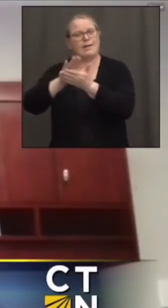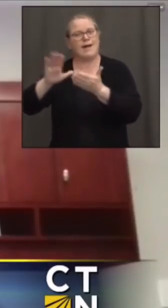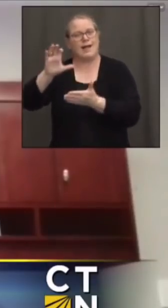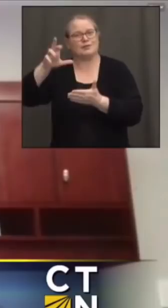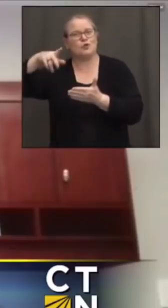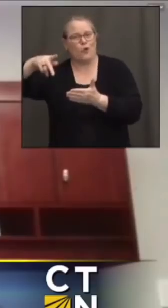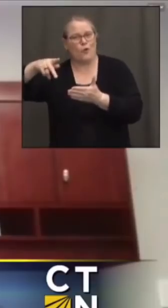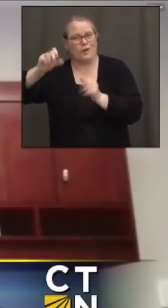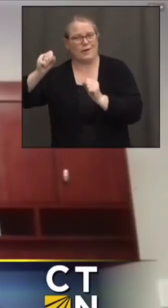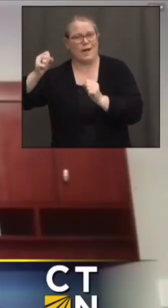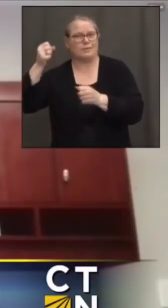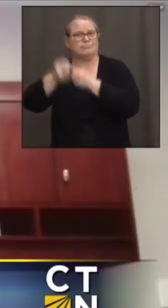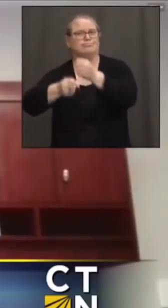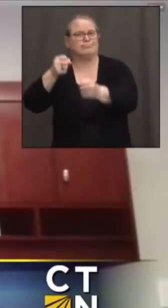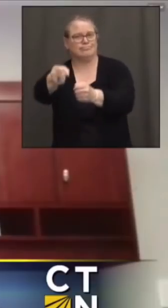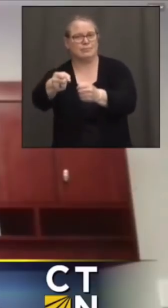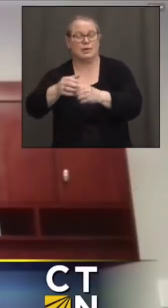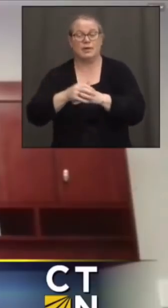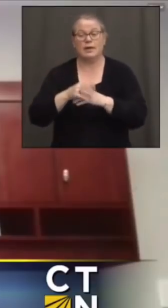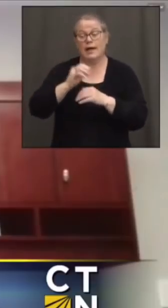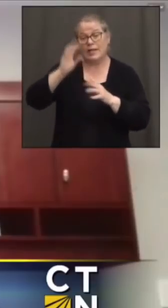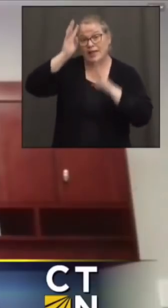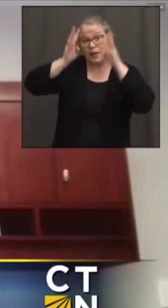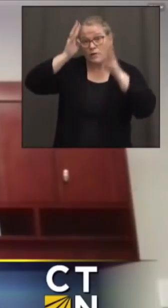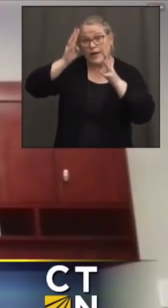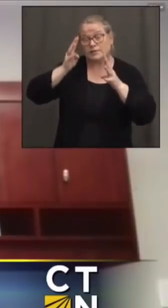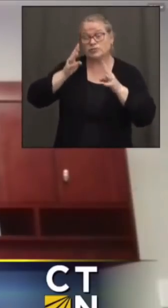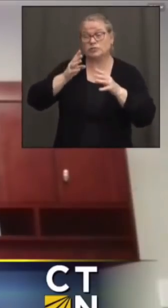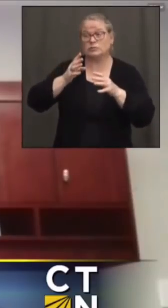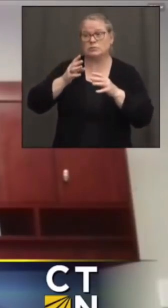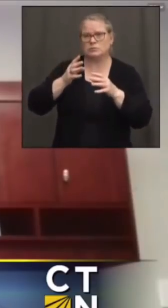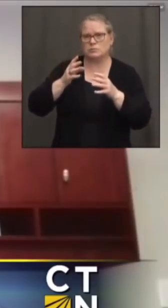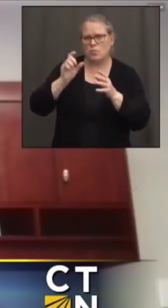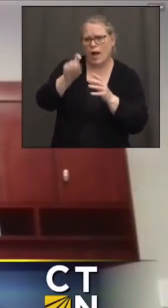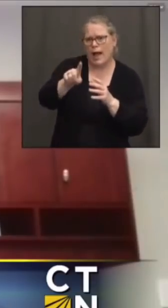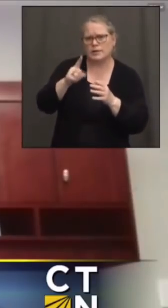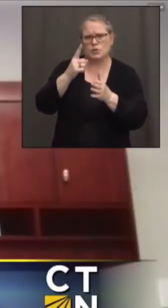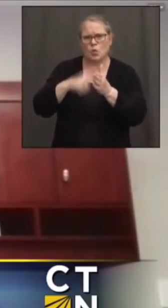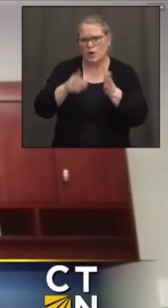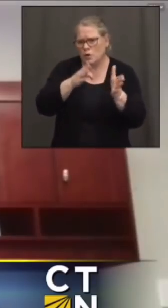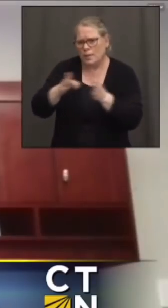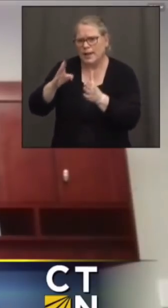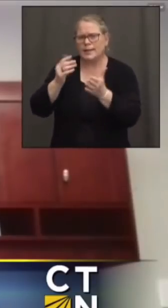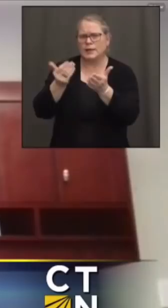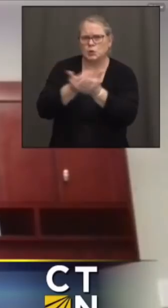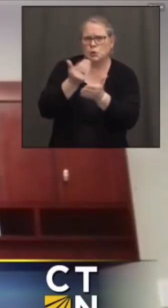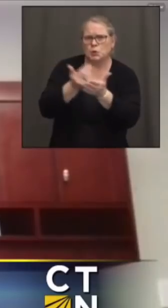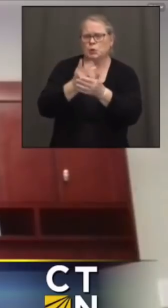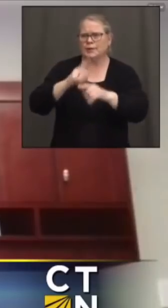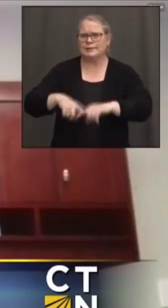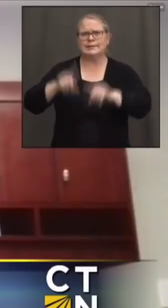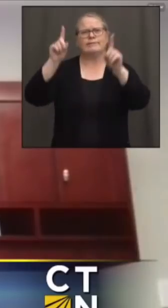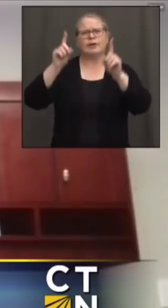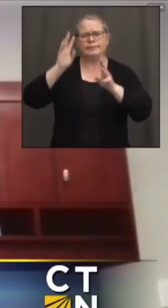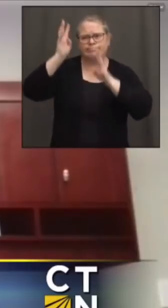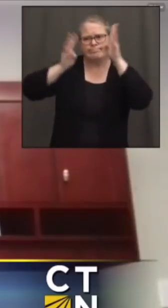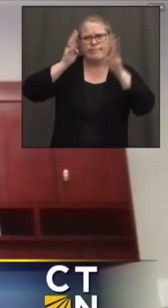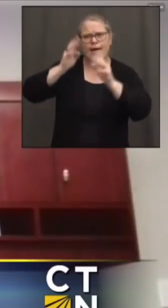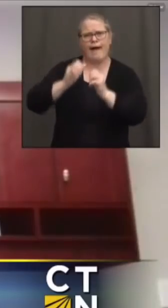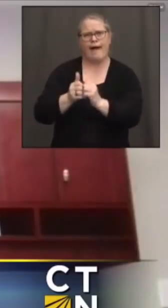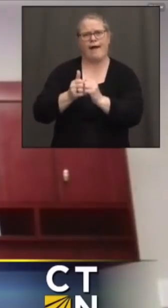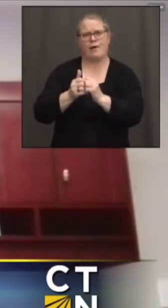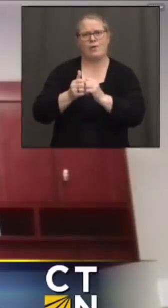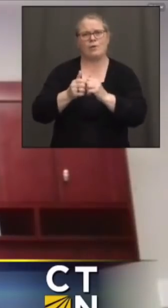innovation grants, it's really about what are you planning to do that's new and different and innovative for enrichment